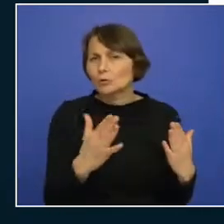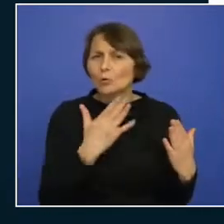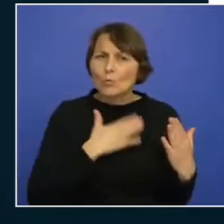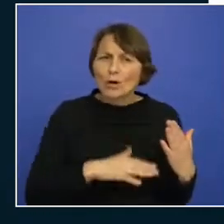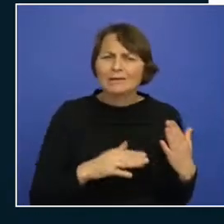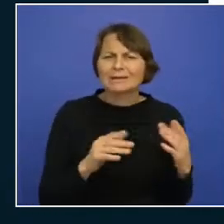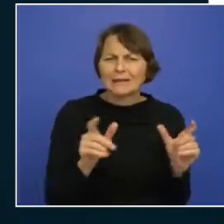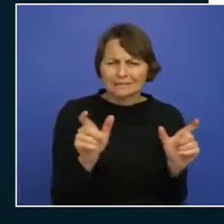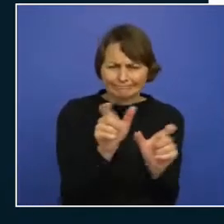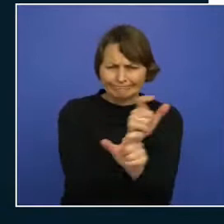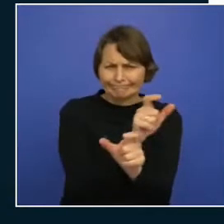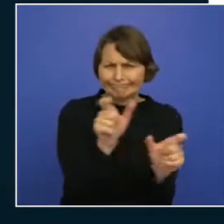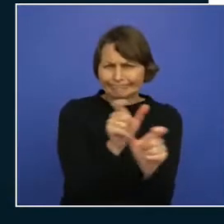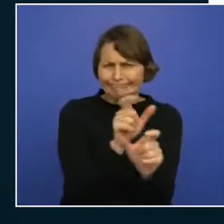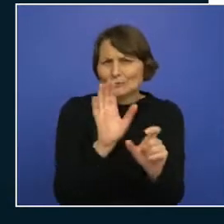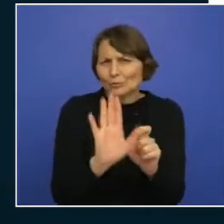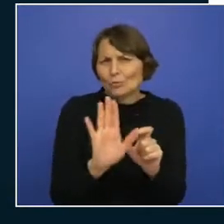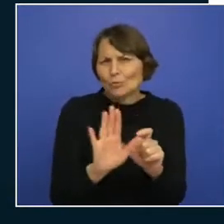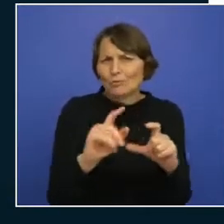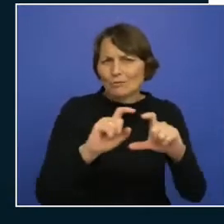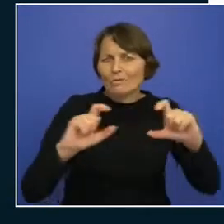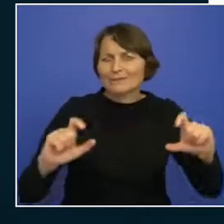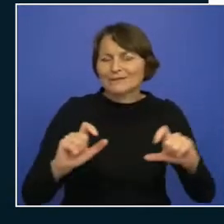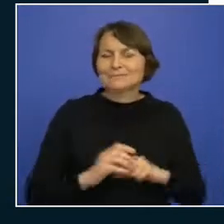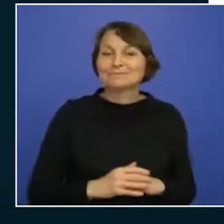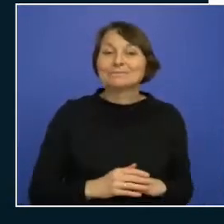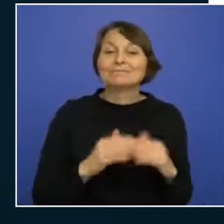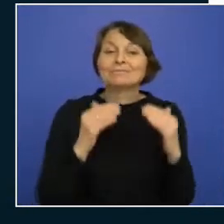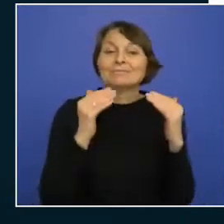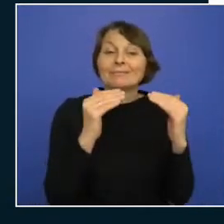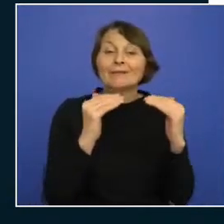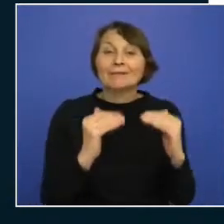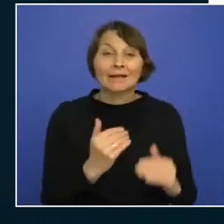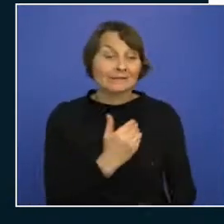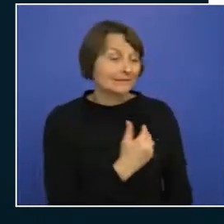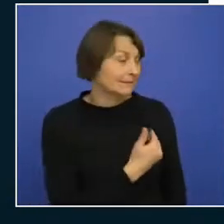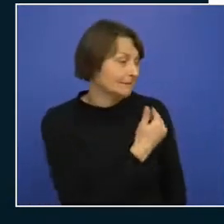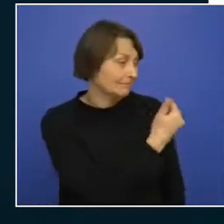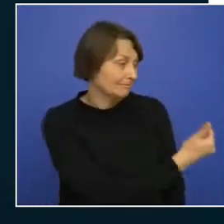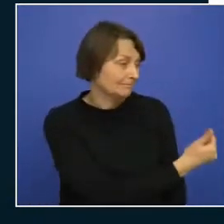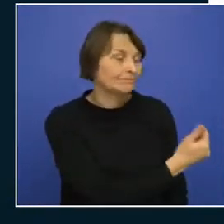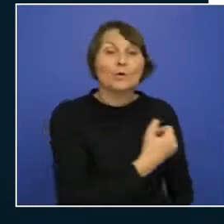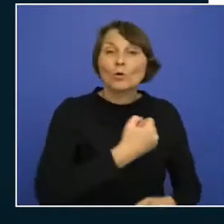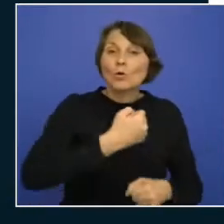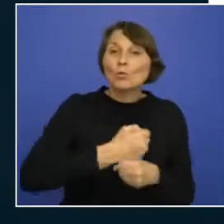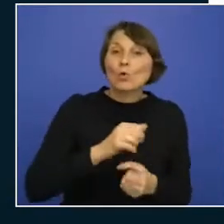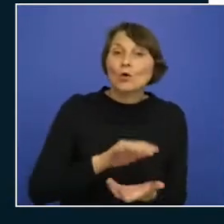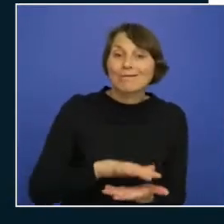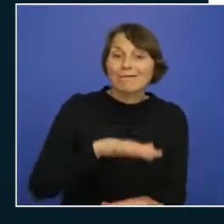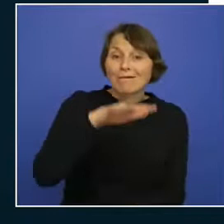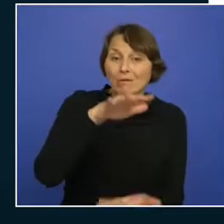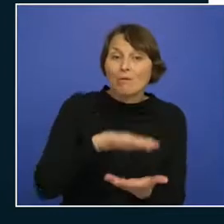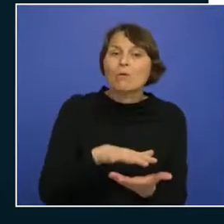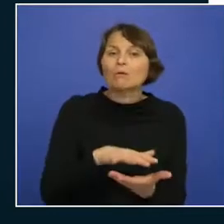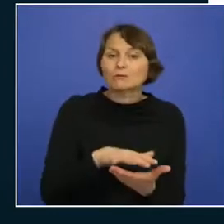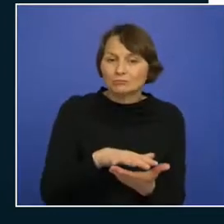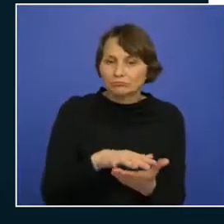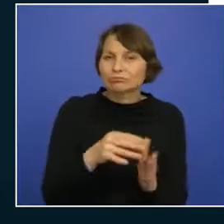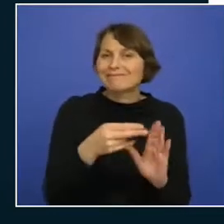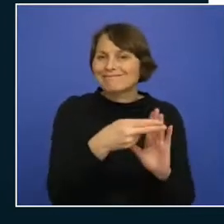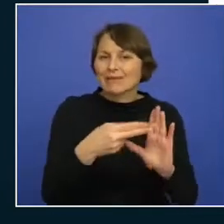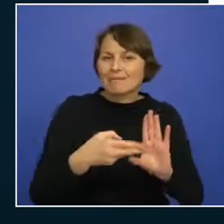all that stuff and next up is the workload or the application so the name or identifier of the